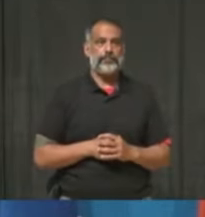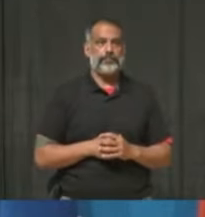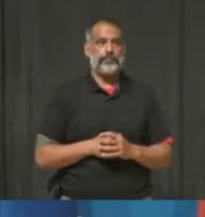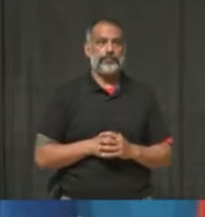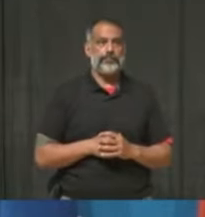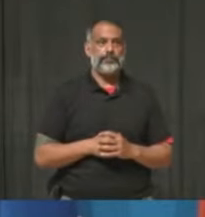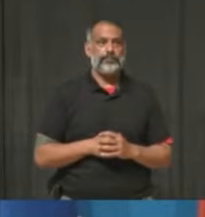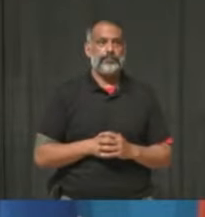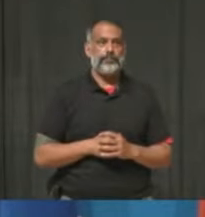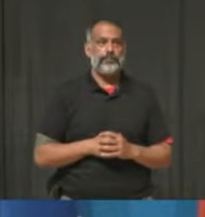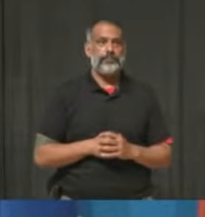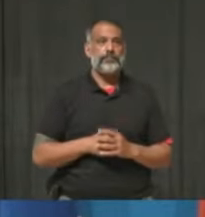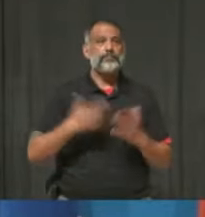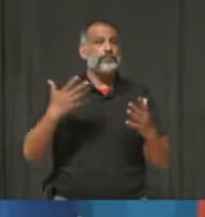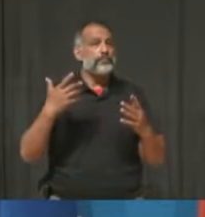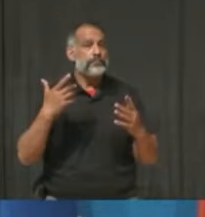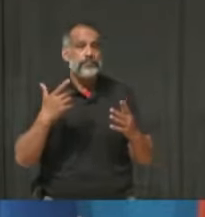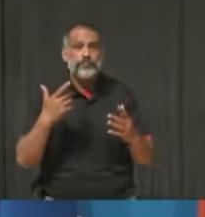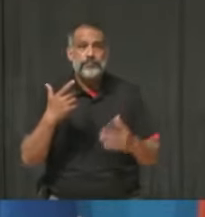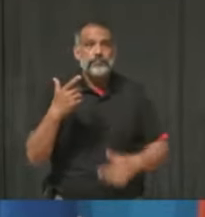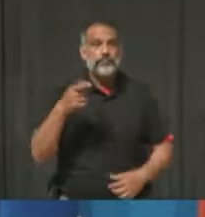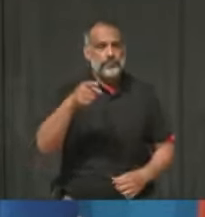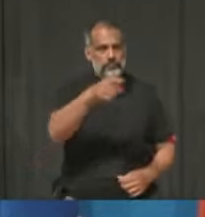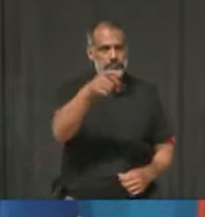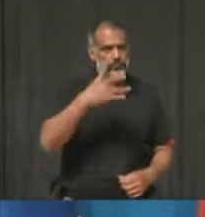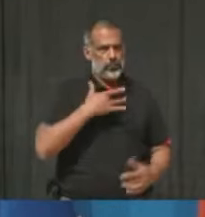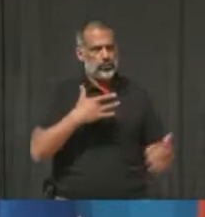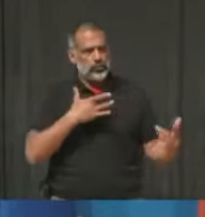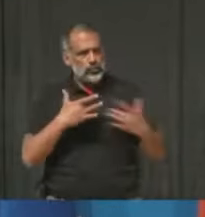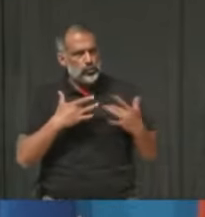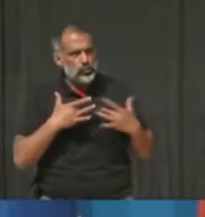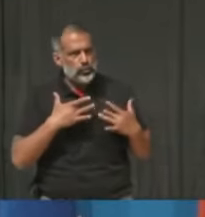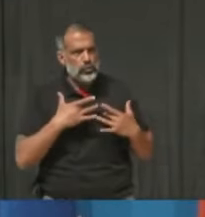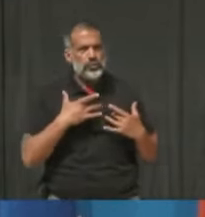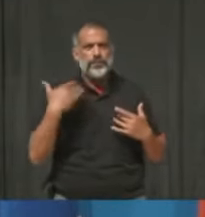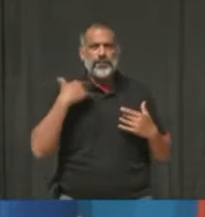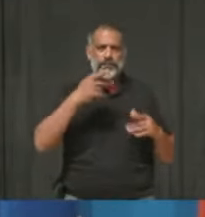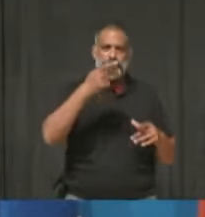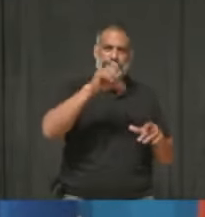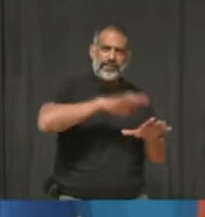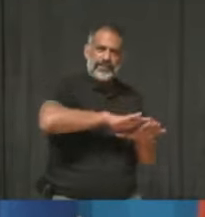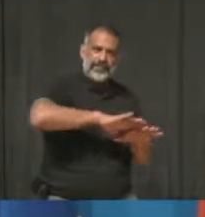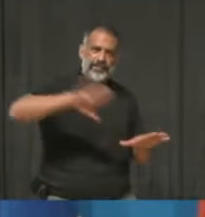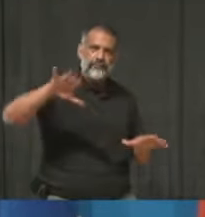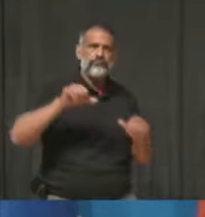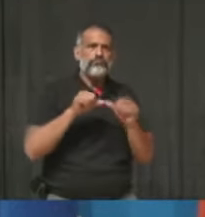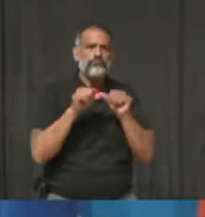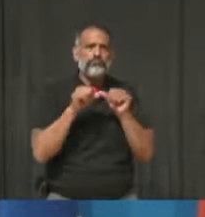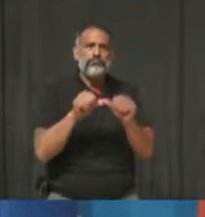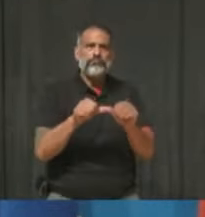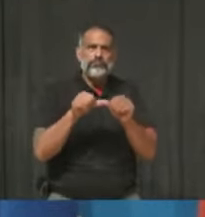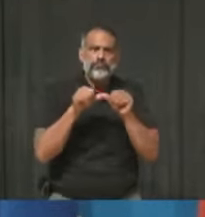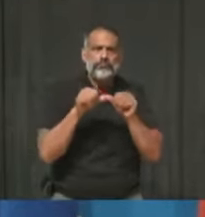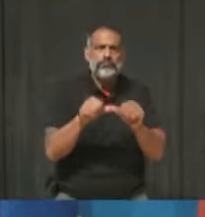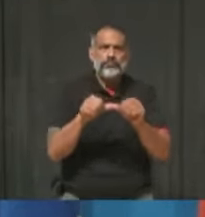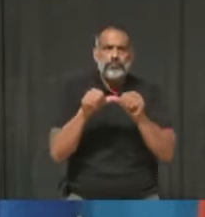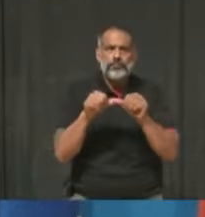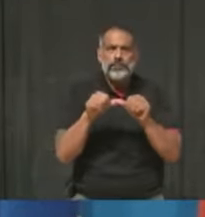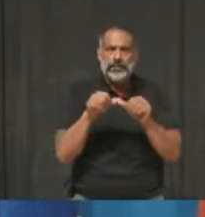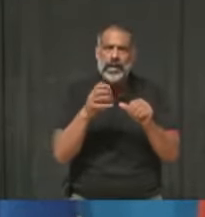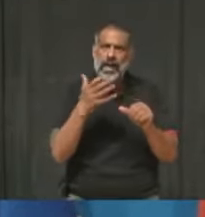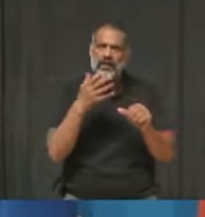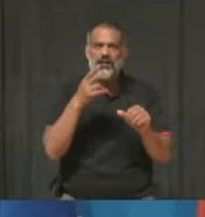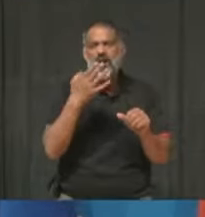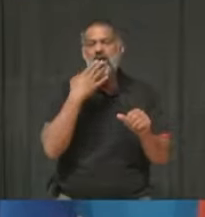Yeah, do you worry that if Peel continues to run as a hotspot, little above the provincial average, that